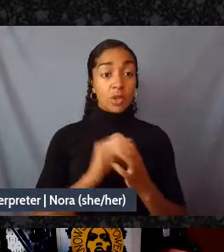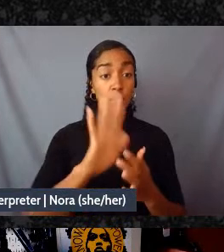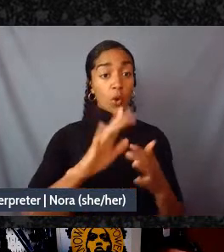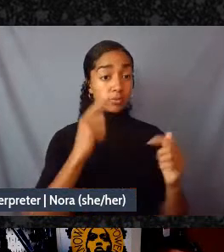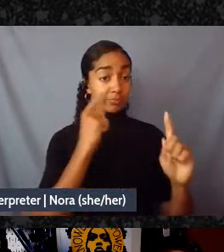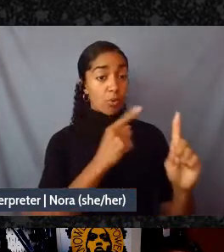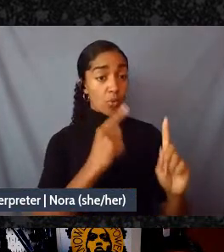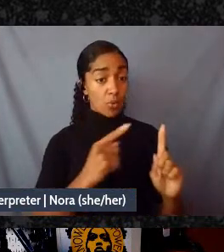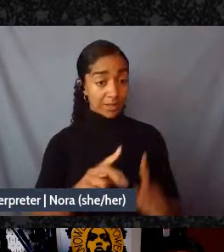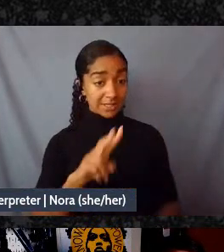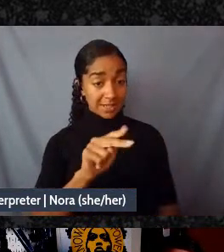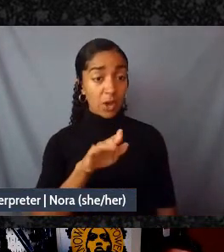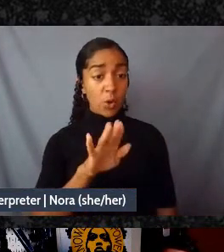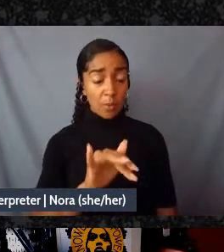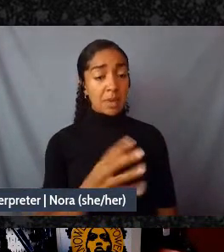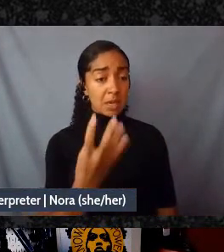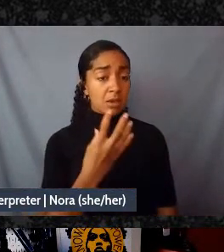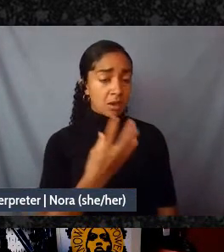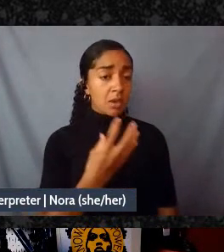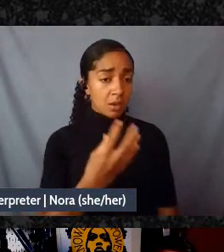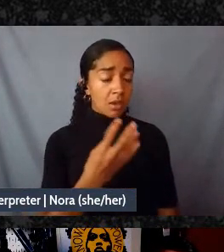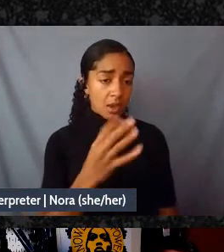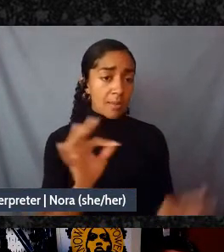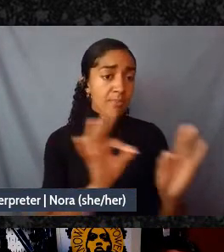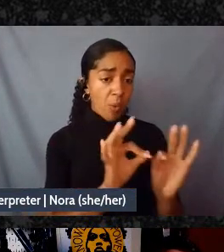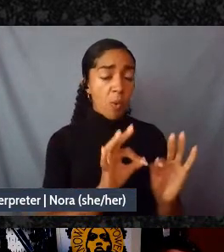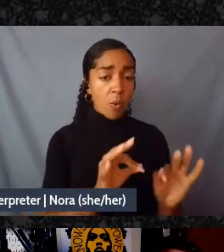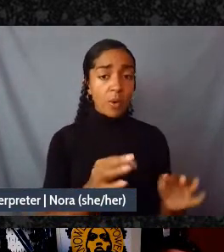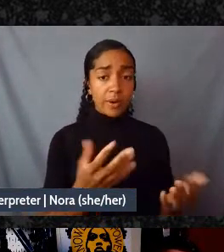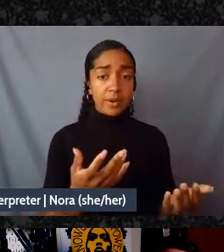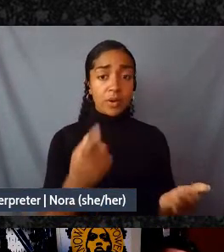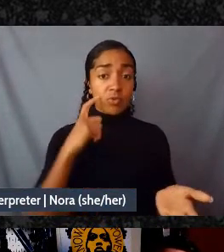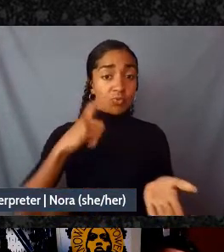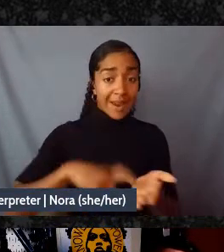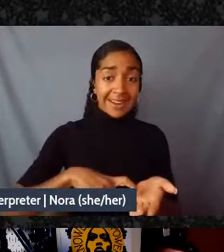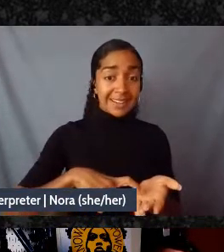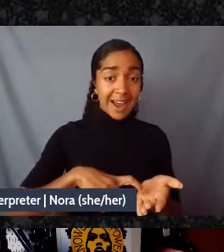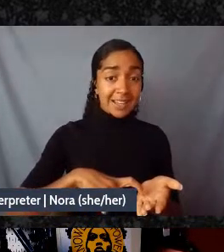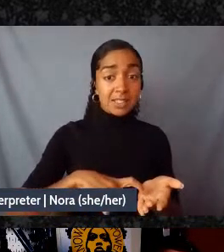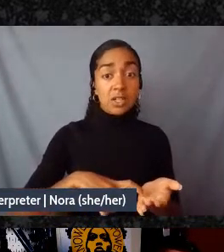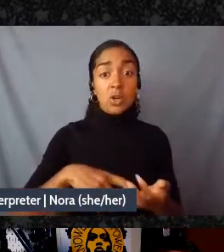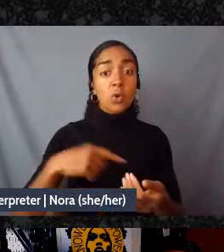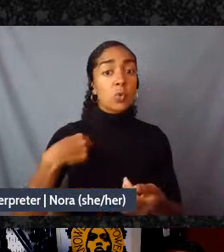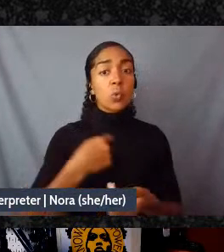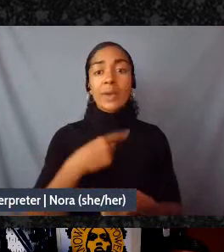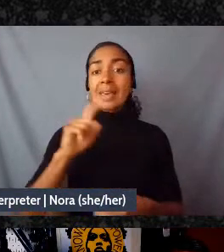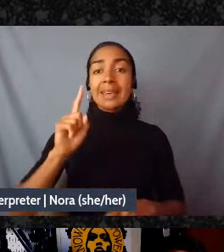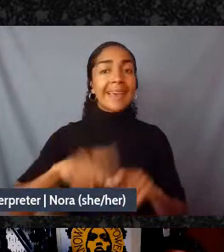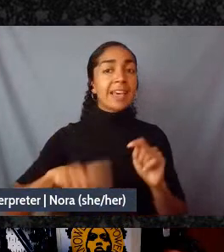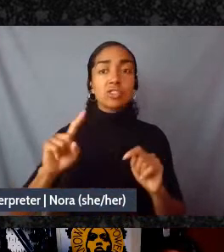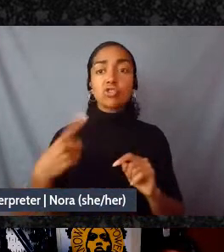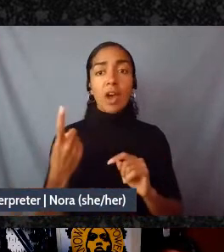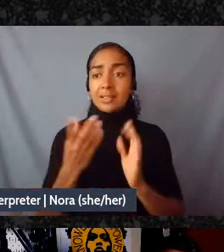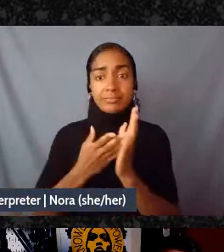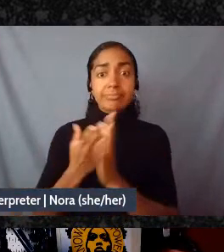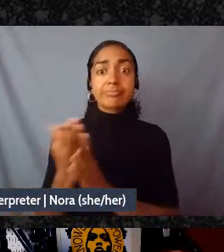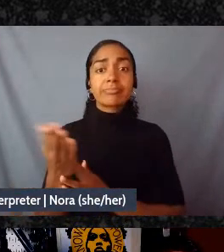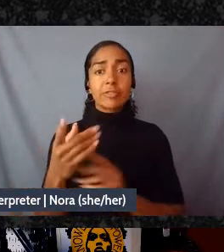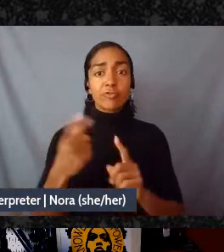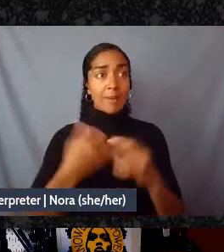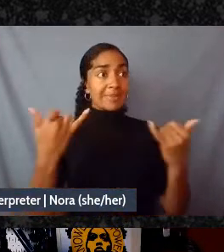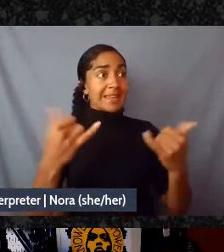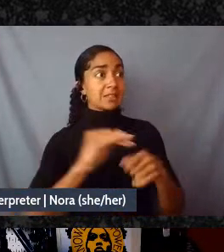poignant you know stating that we cannot mutual aid out of this crisis that we can't produce our own vaccines